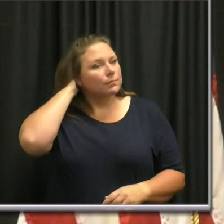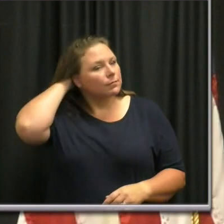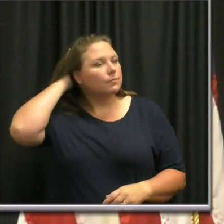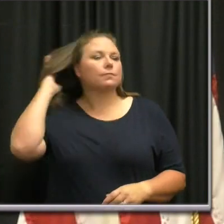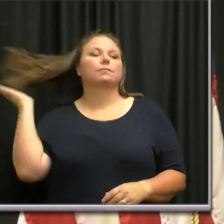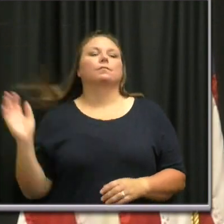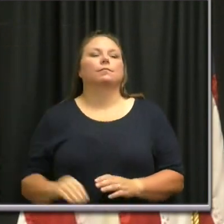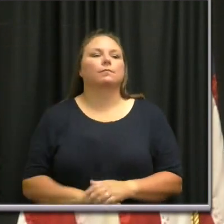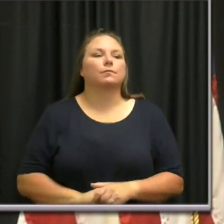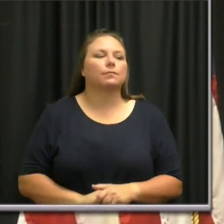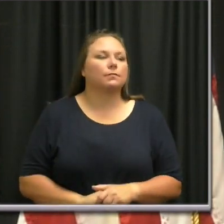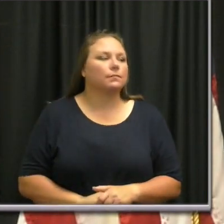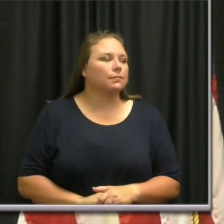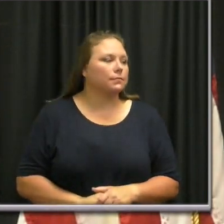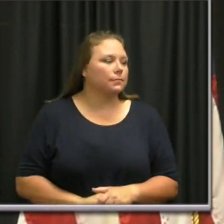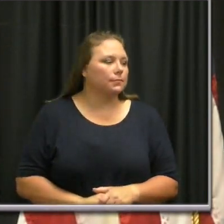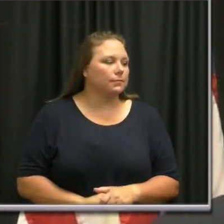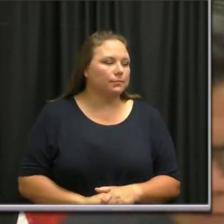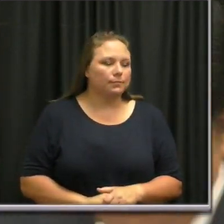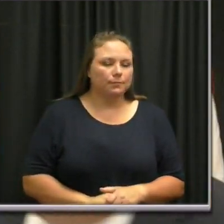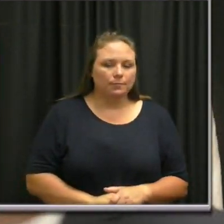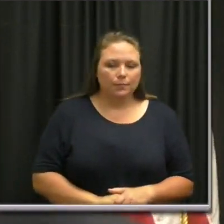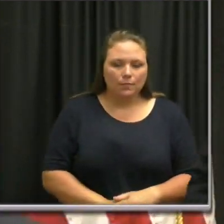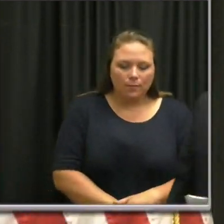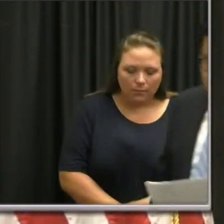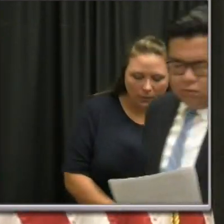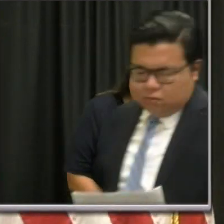Thank you, Harriet. Mayor Cooper.